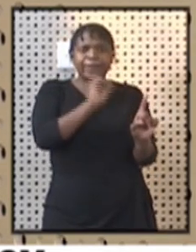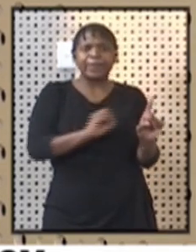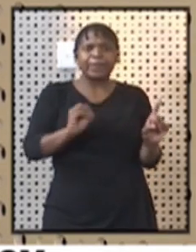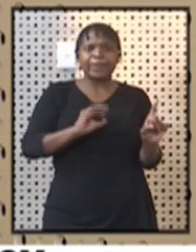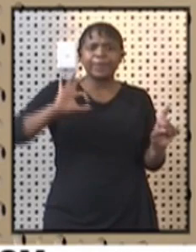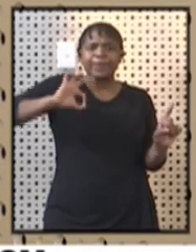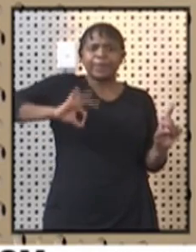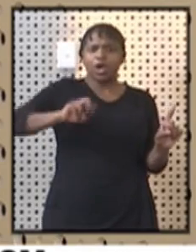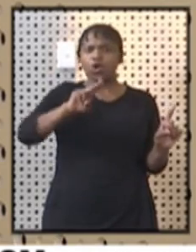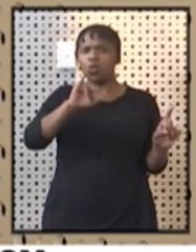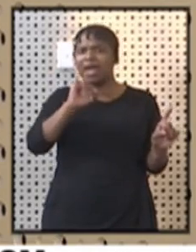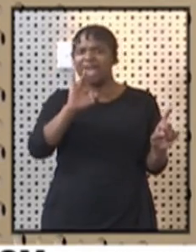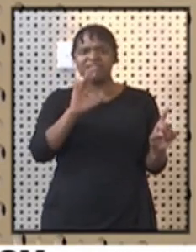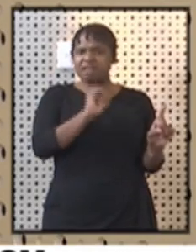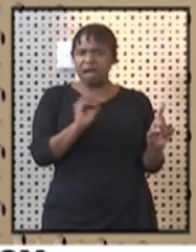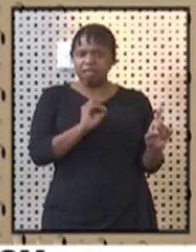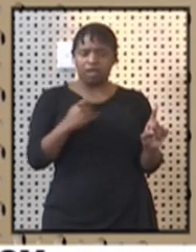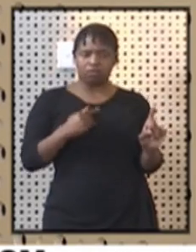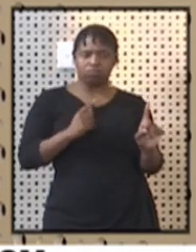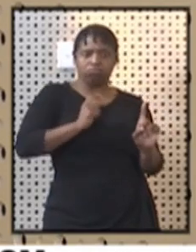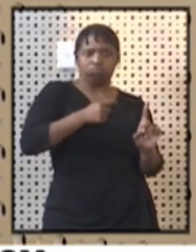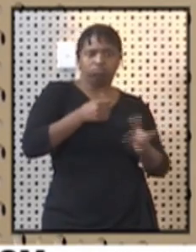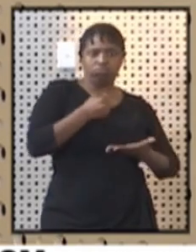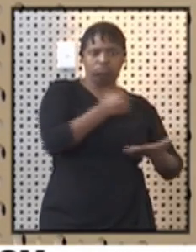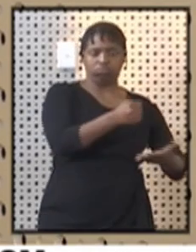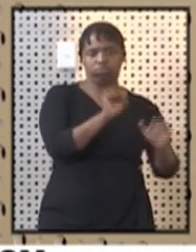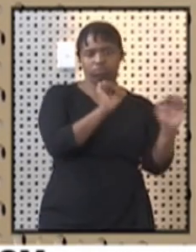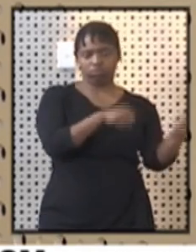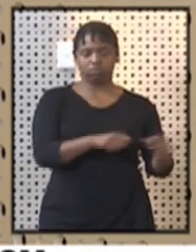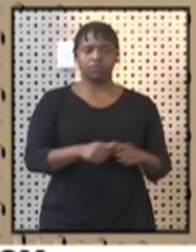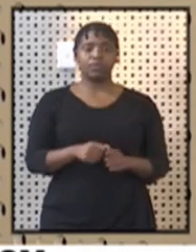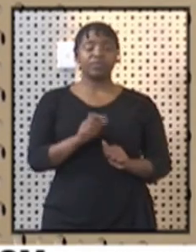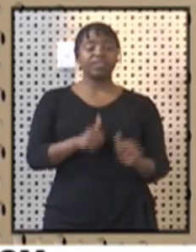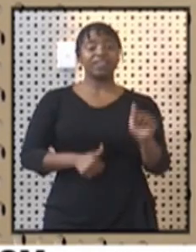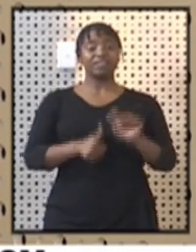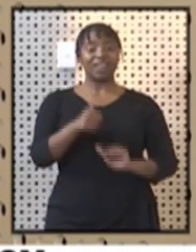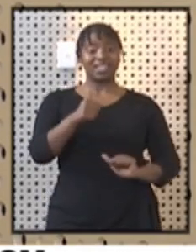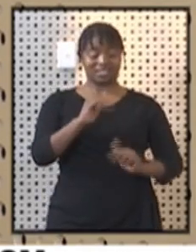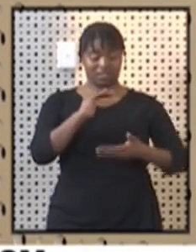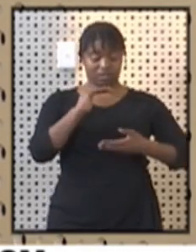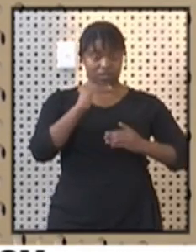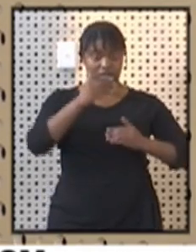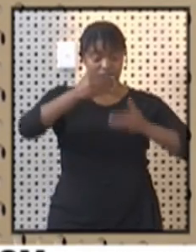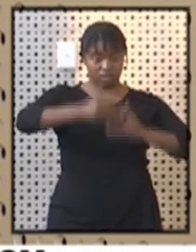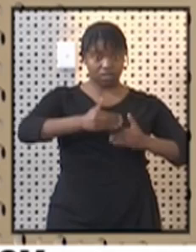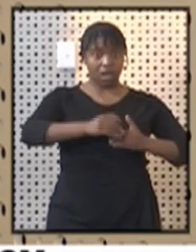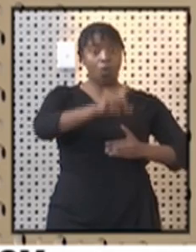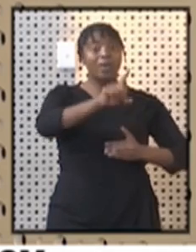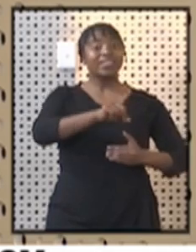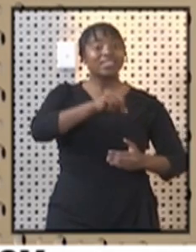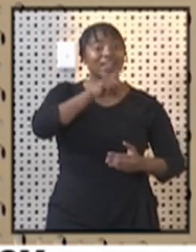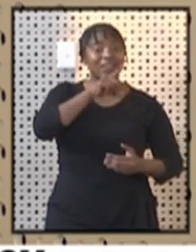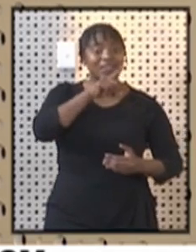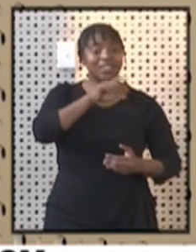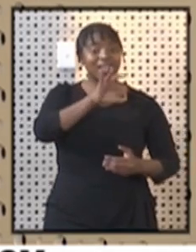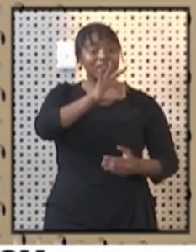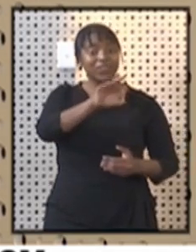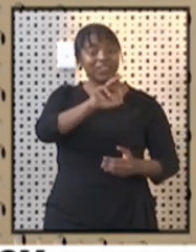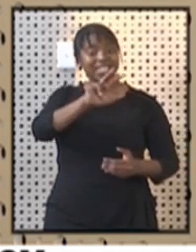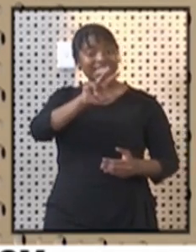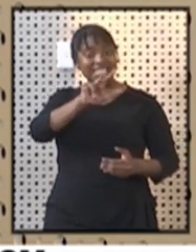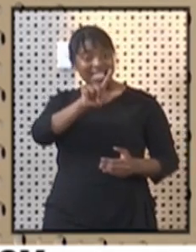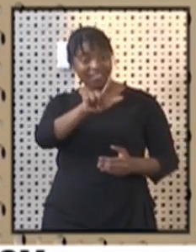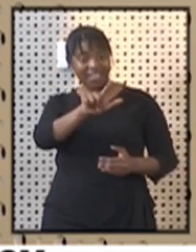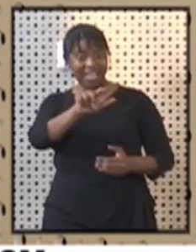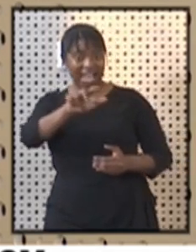will be benefiting from this. The first batch of payment of 1,378 verified